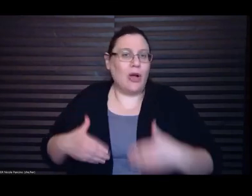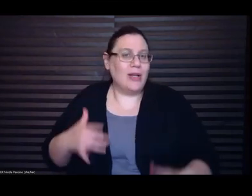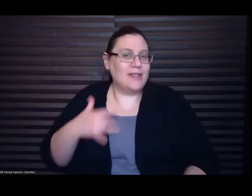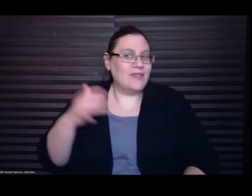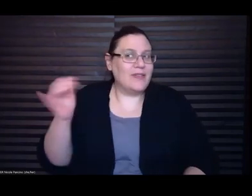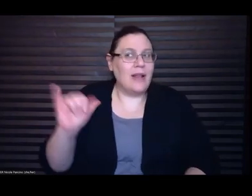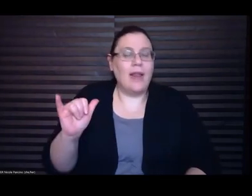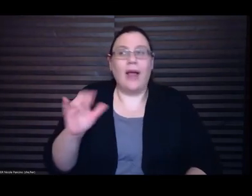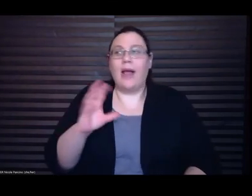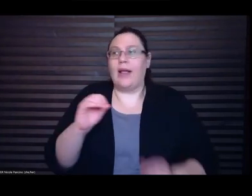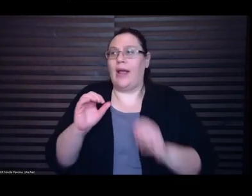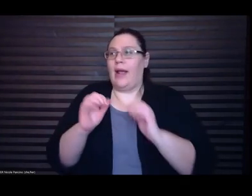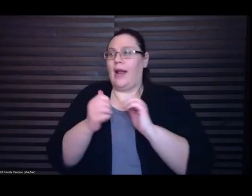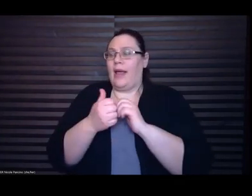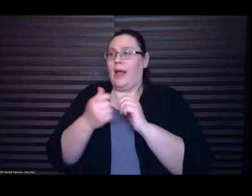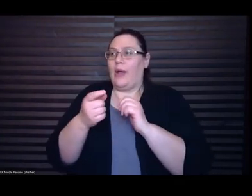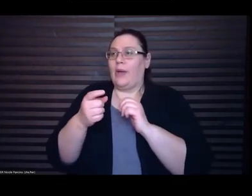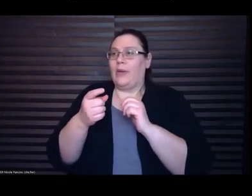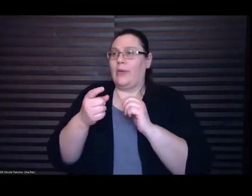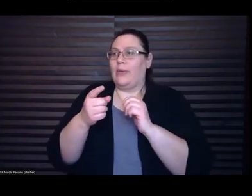so I think